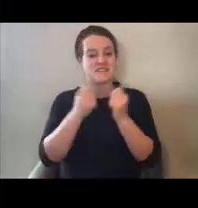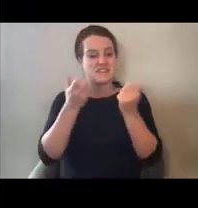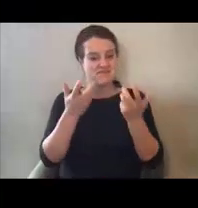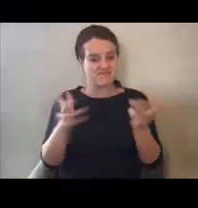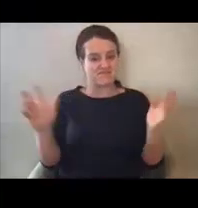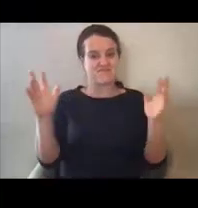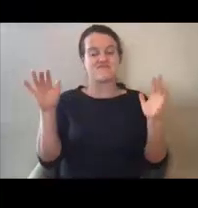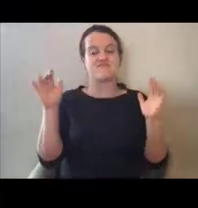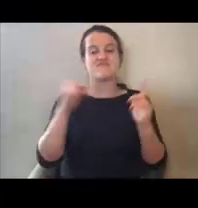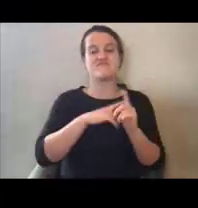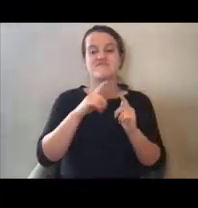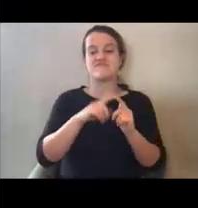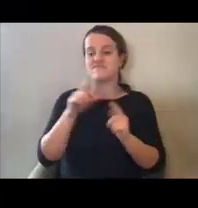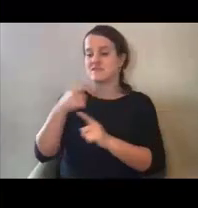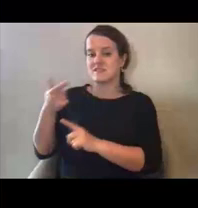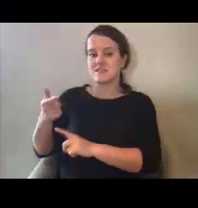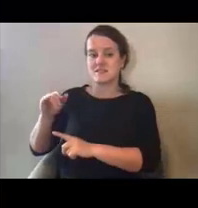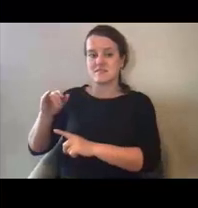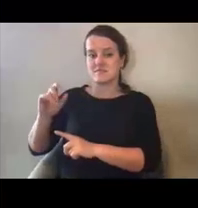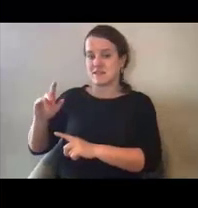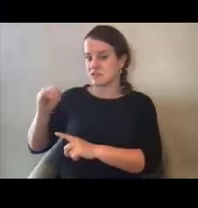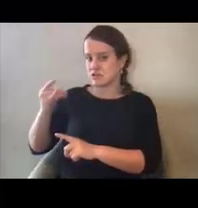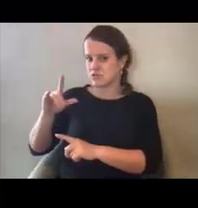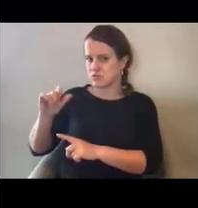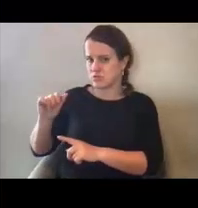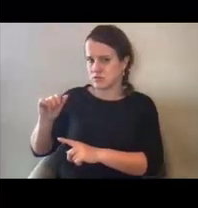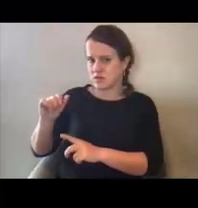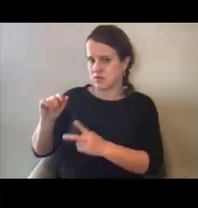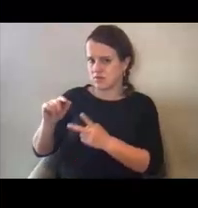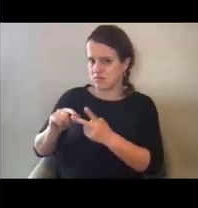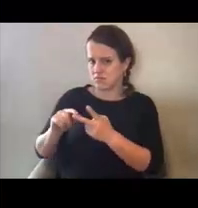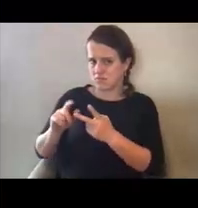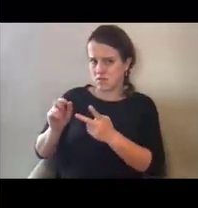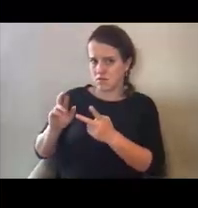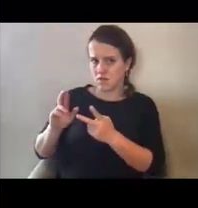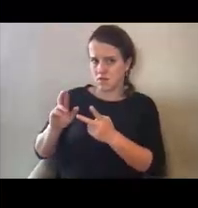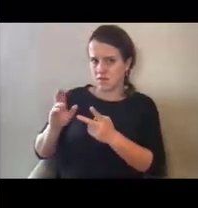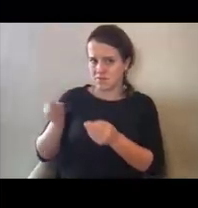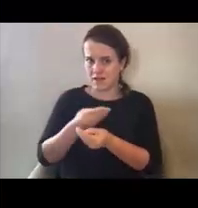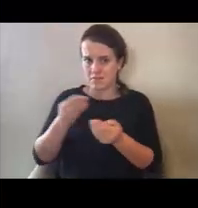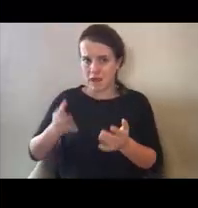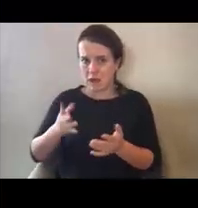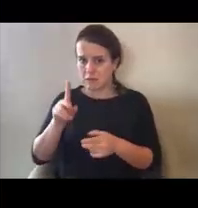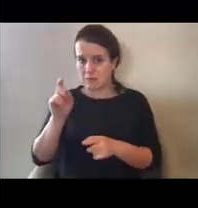back over to Julia, our wonderful moderator.